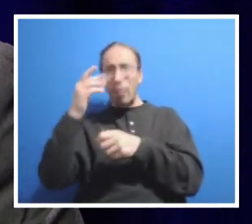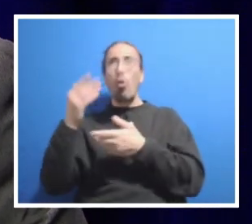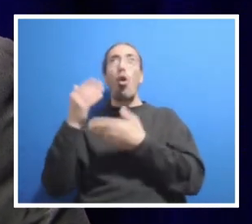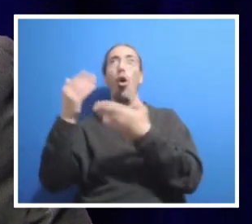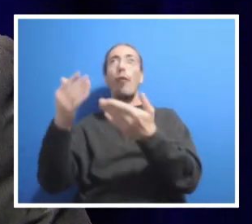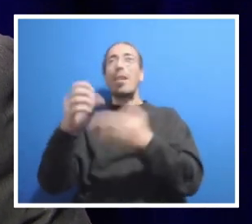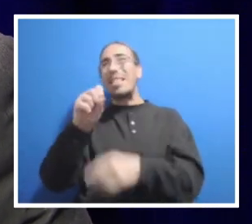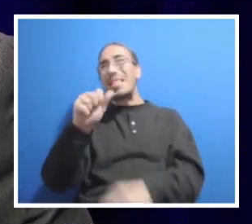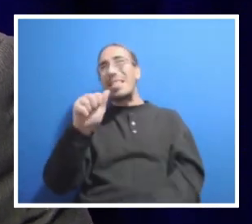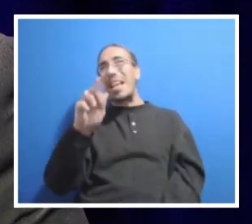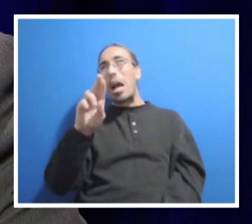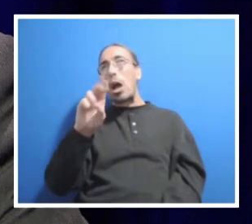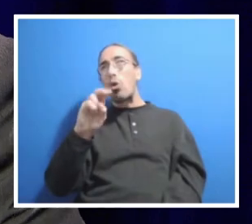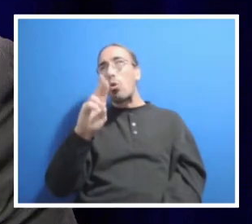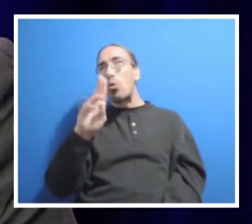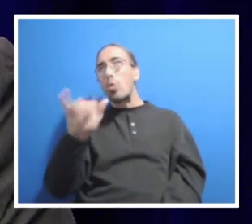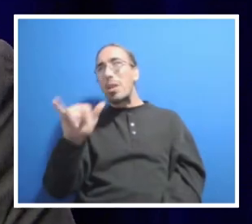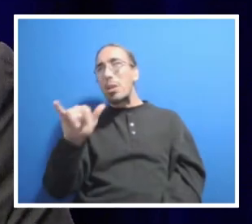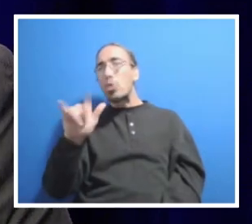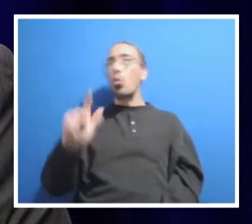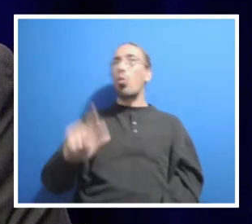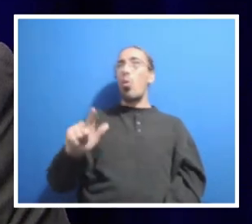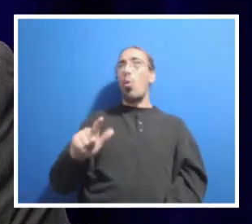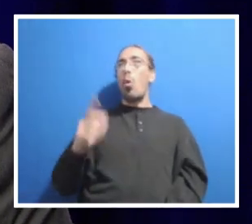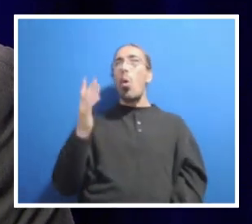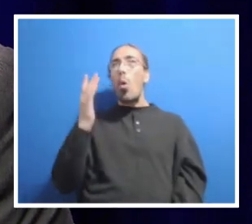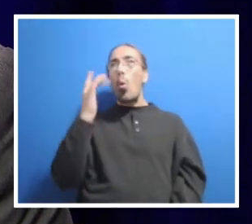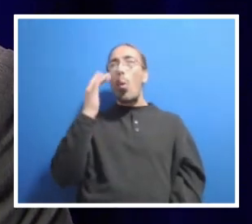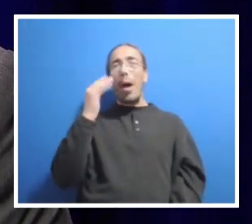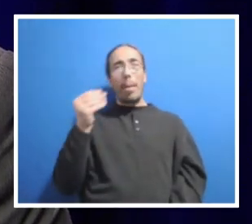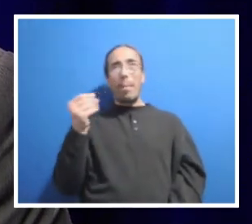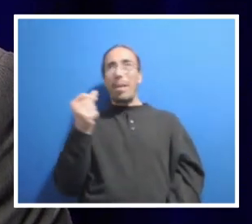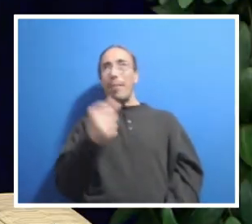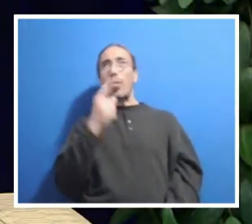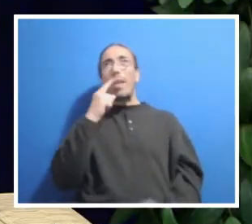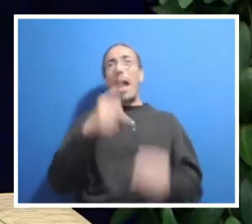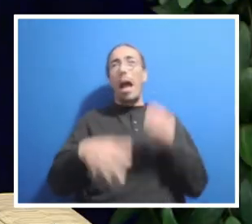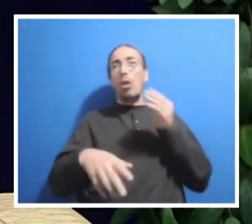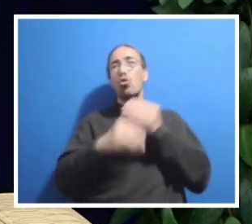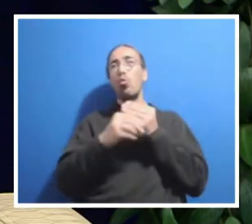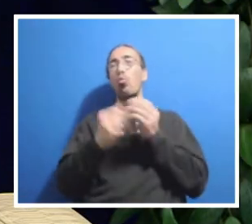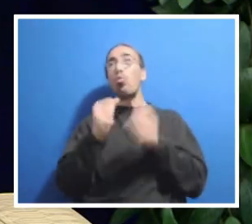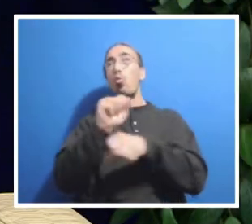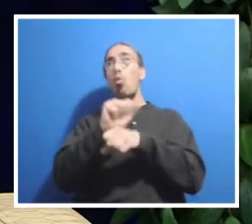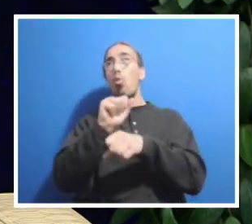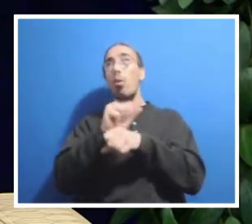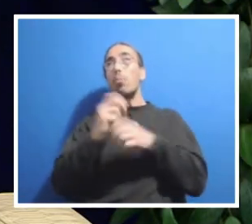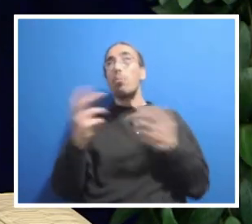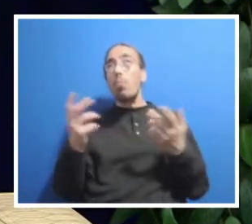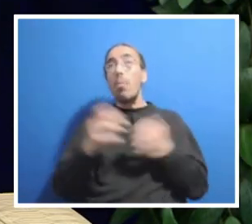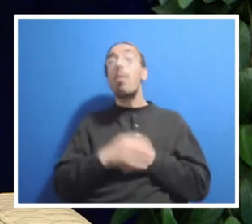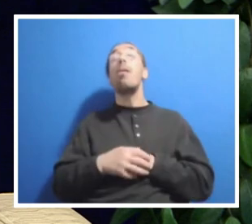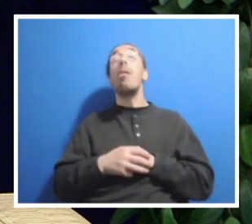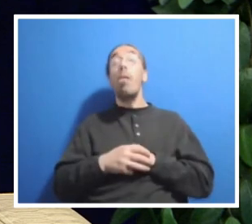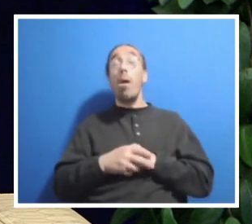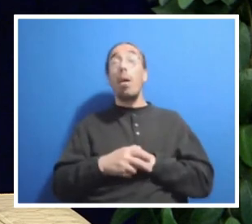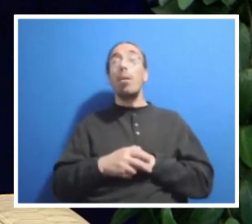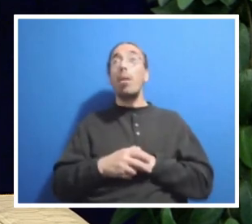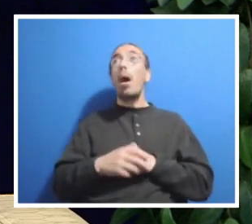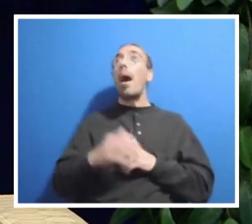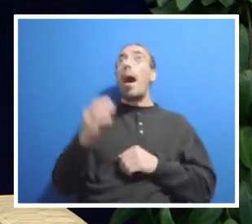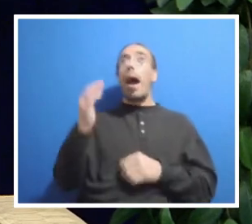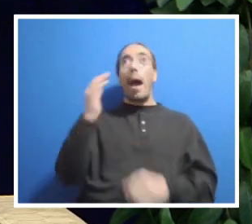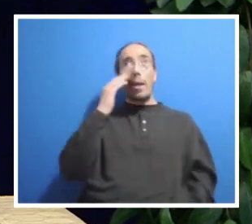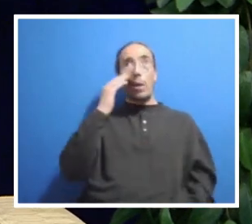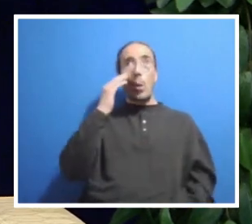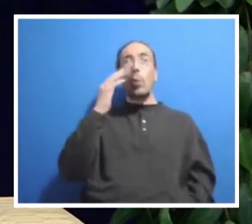too low. And they want to know why they aren't being compensated for that extra work. Yeah, thank you for that question. We realize that there are a lot